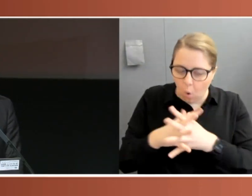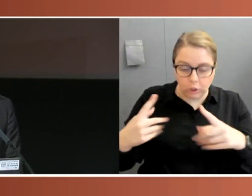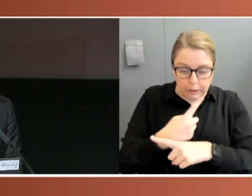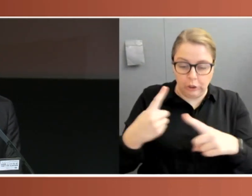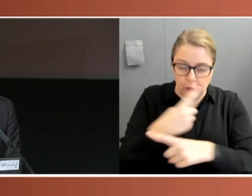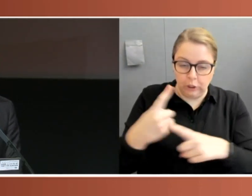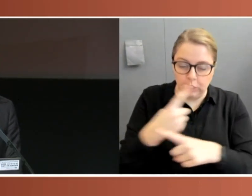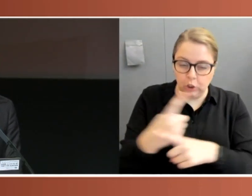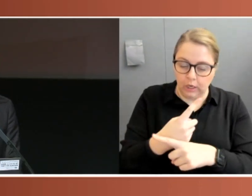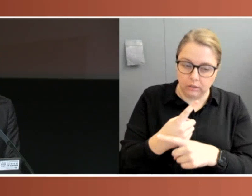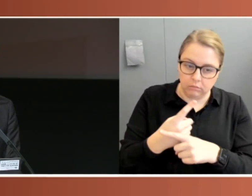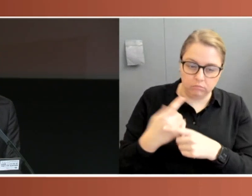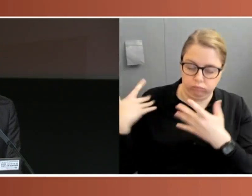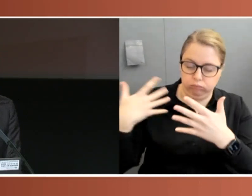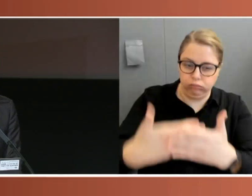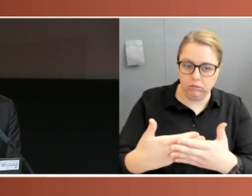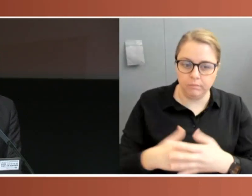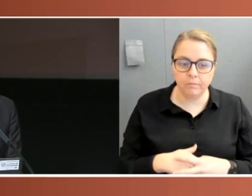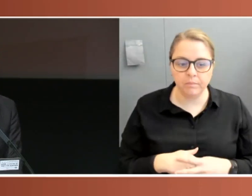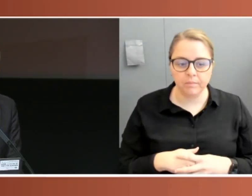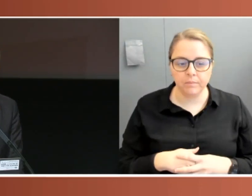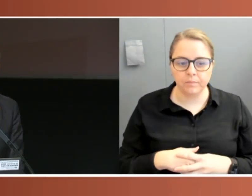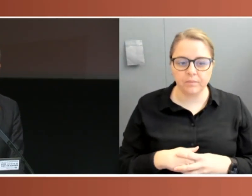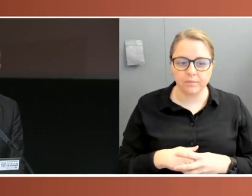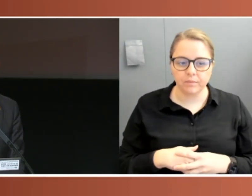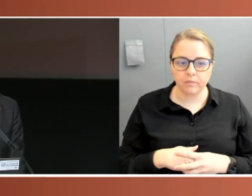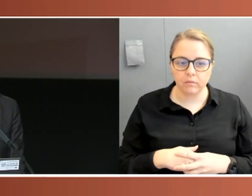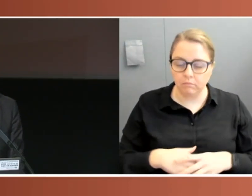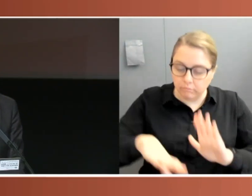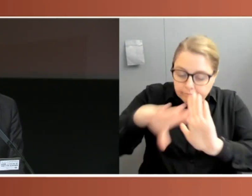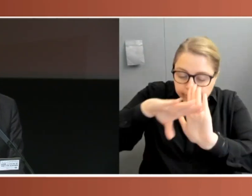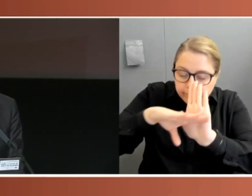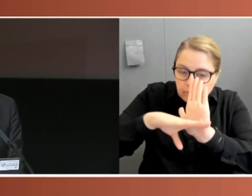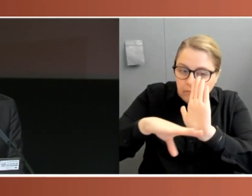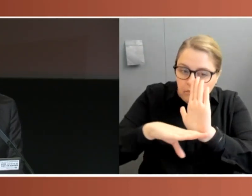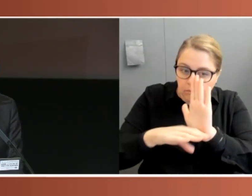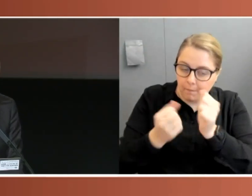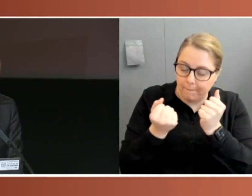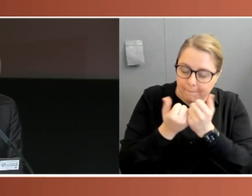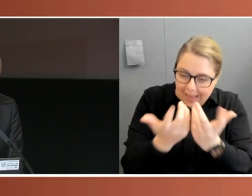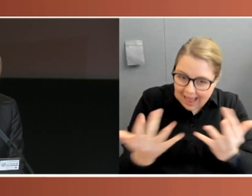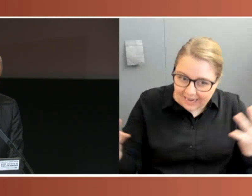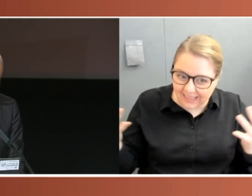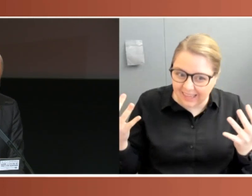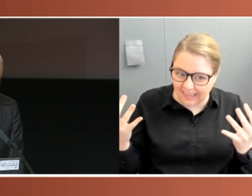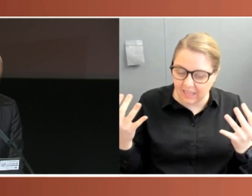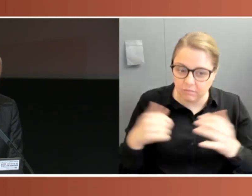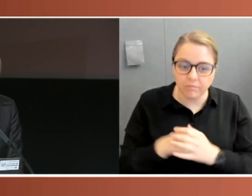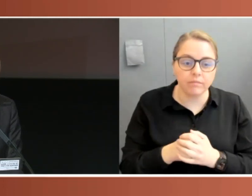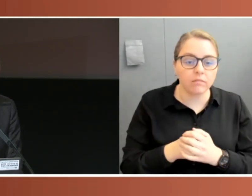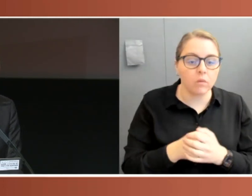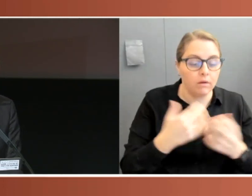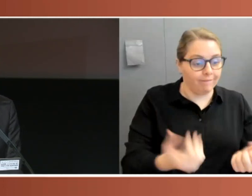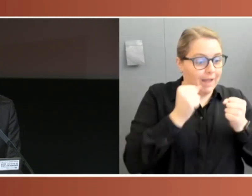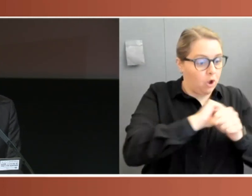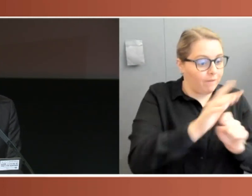The volume was also extraordinary. Just four months after the first case had been discovered in Australia, at the state and territory